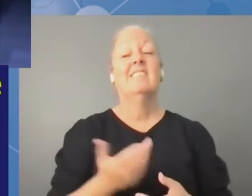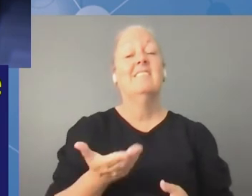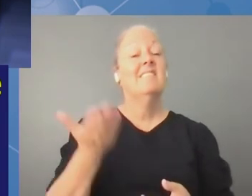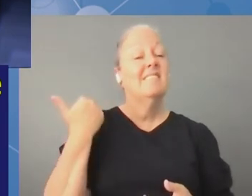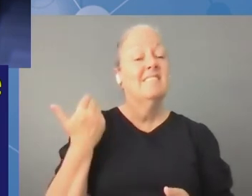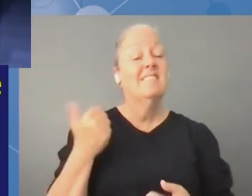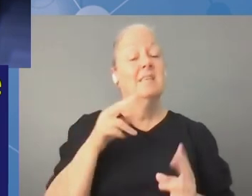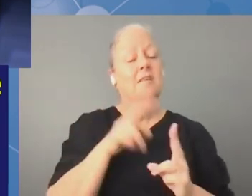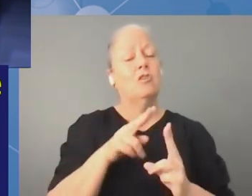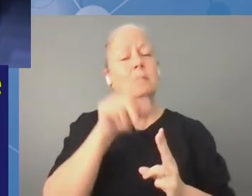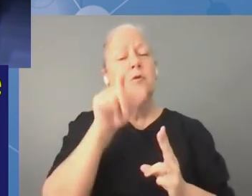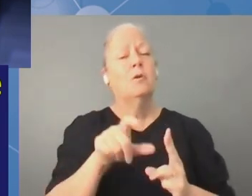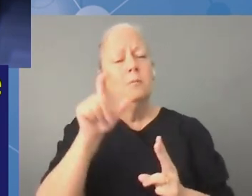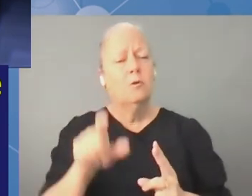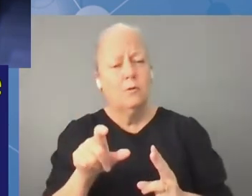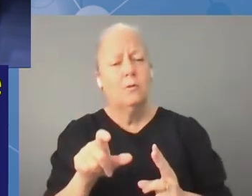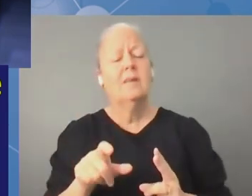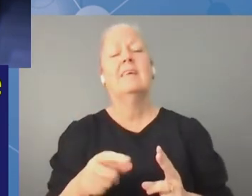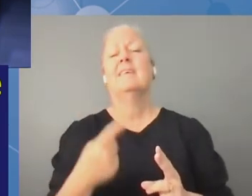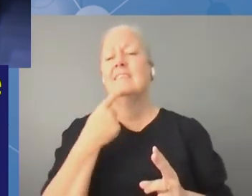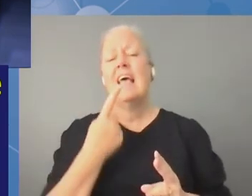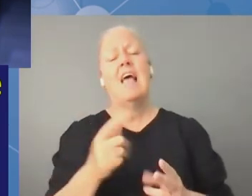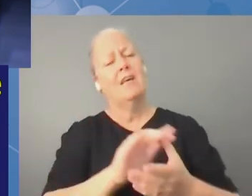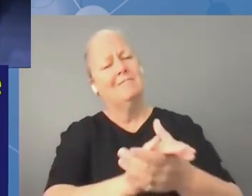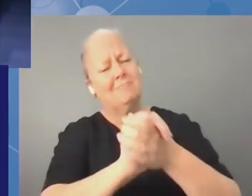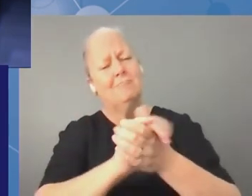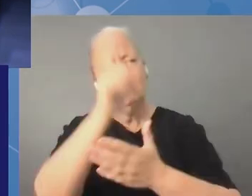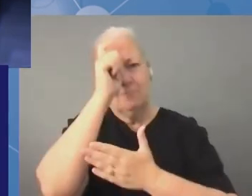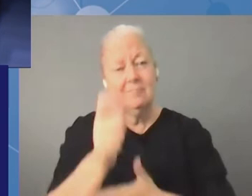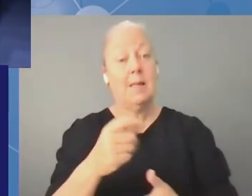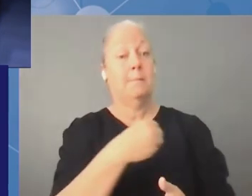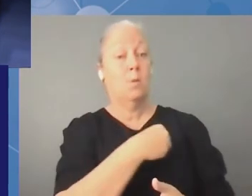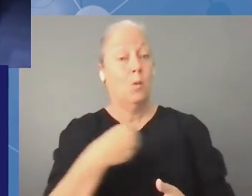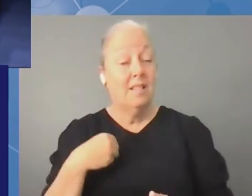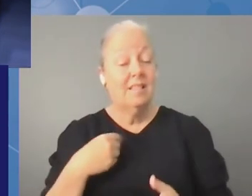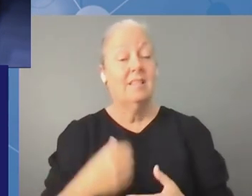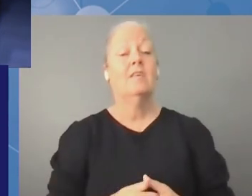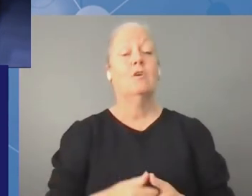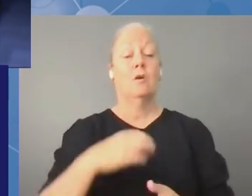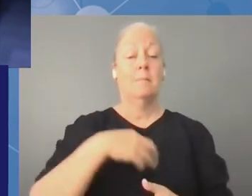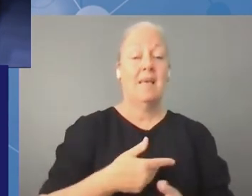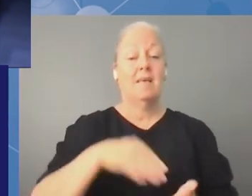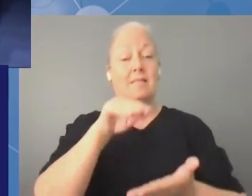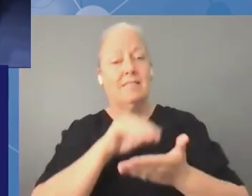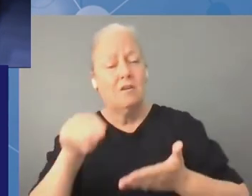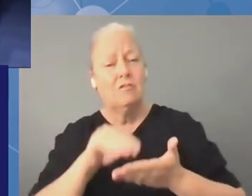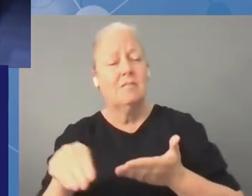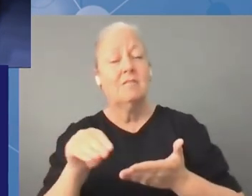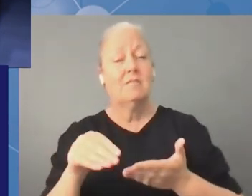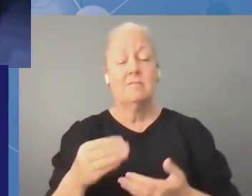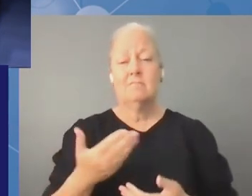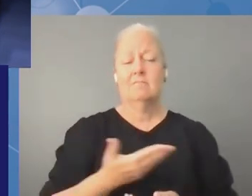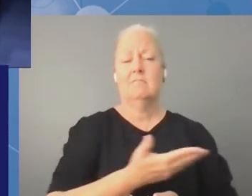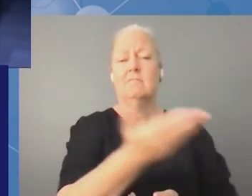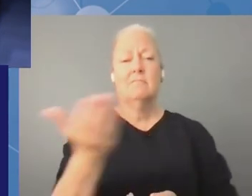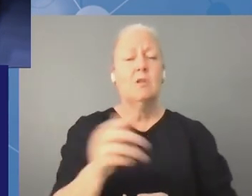expressing admiration and thanks to poland to the mag to the secretariat and to everyone in this room who has participated